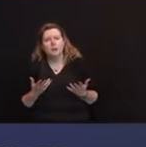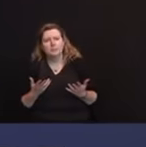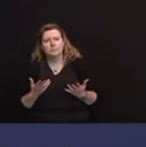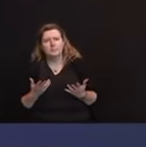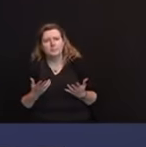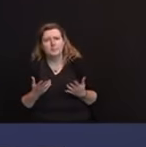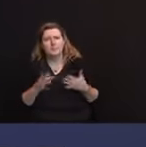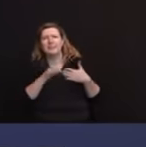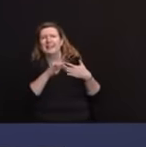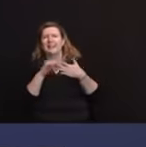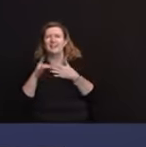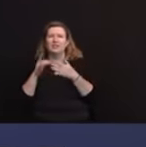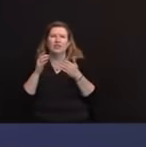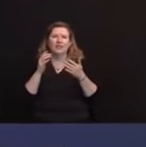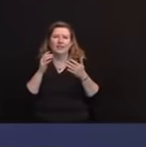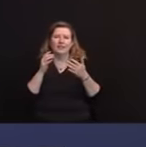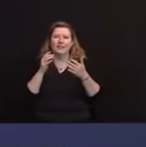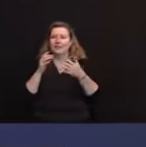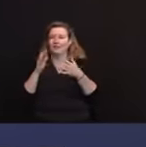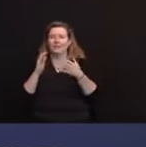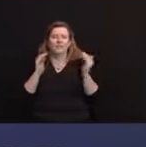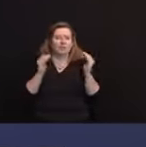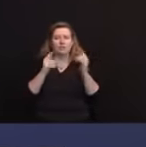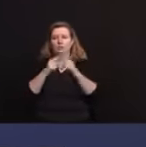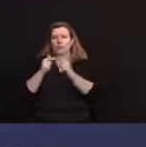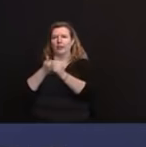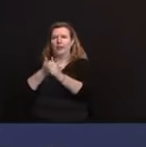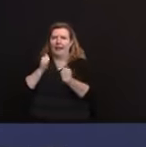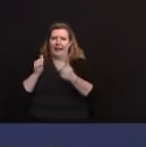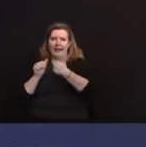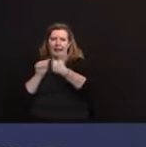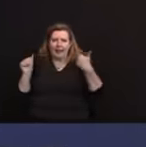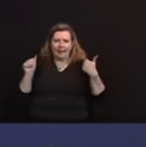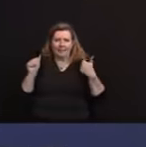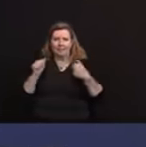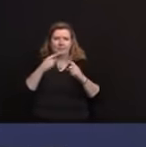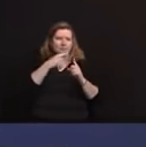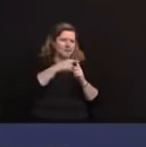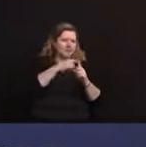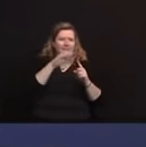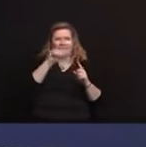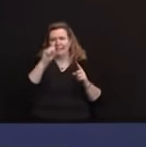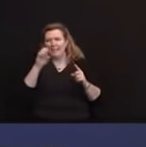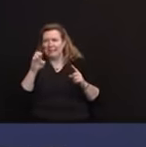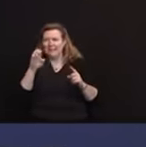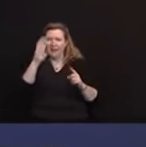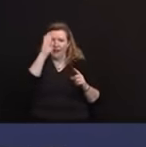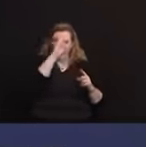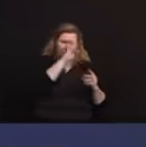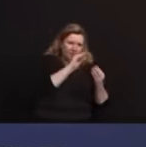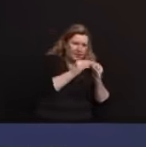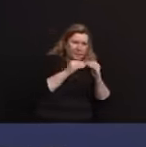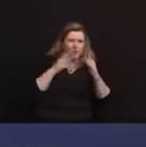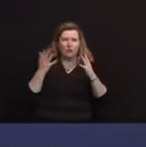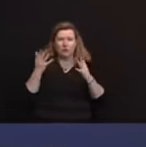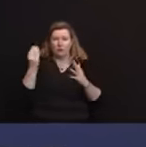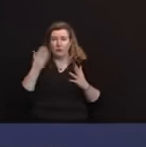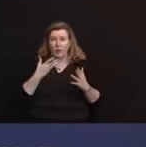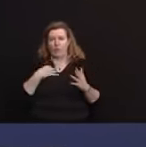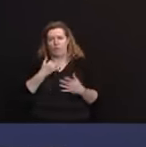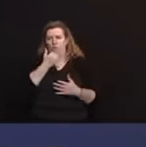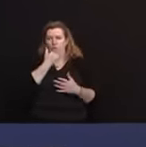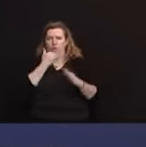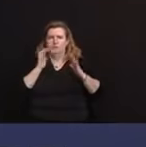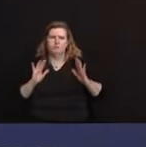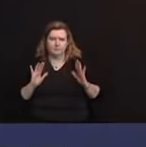lag as an indicator of what we're looking at? I've already said when we look at models, and Judy, you should correct me if I'm wrong here, but could we get